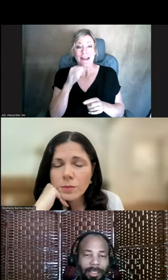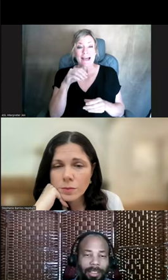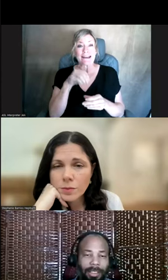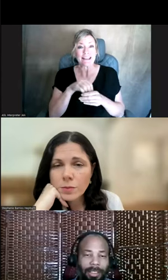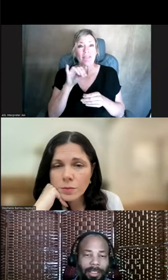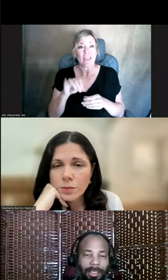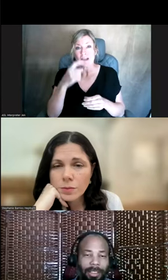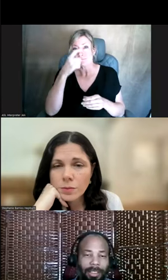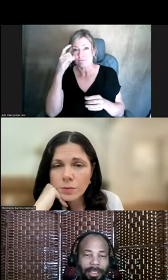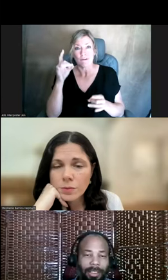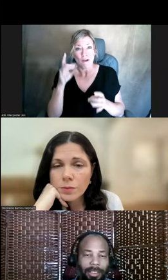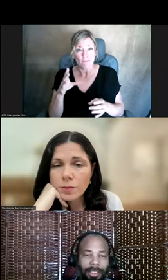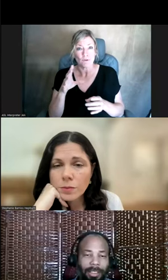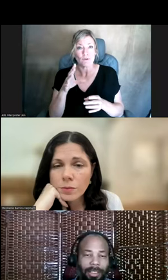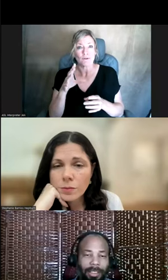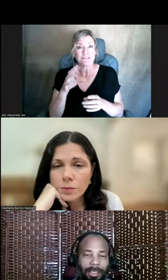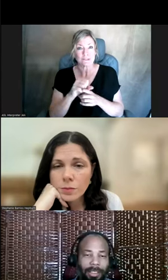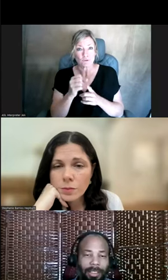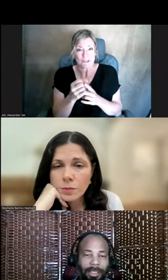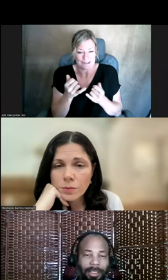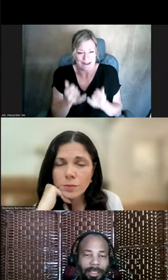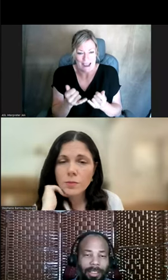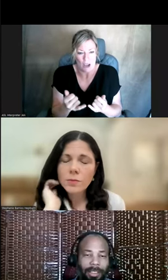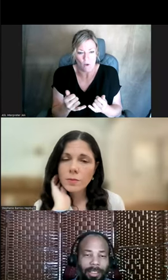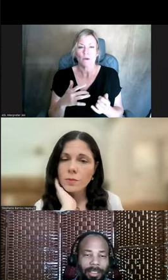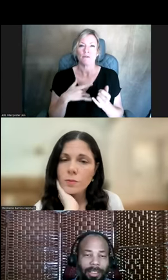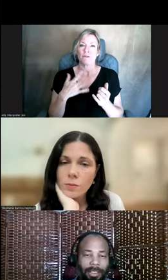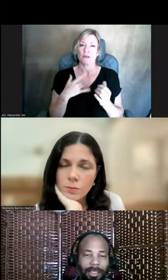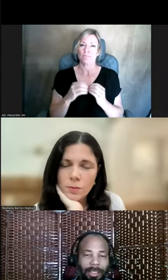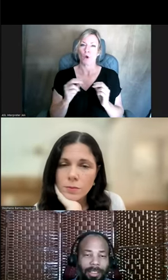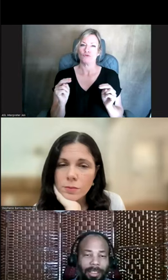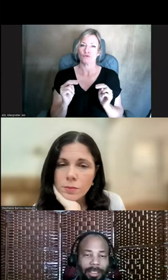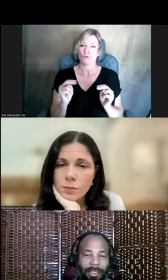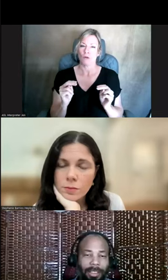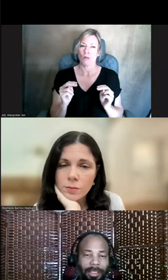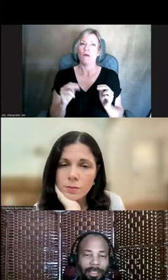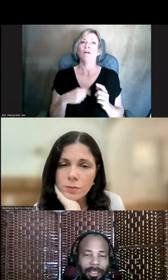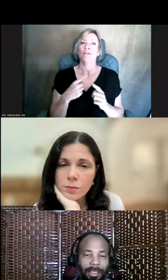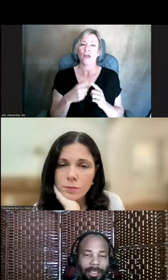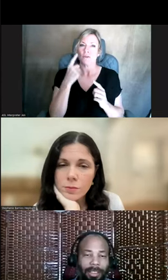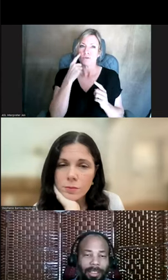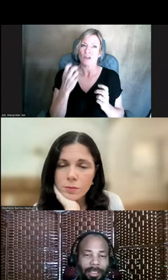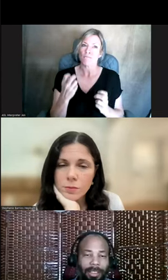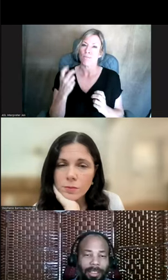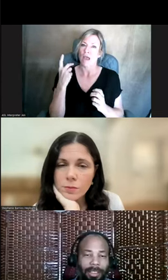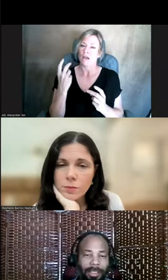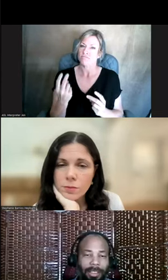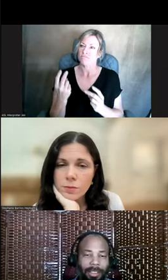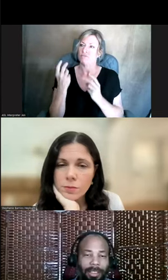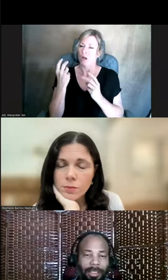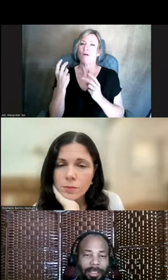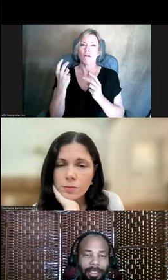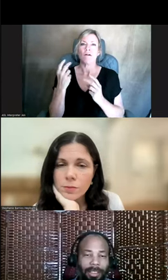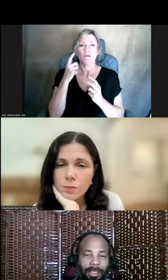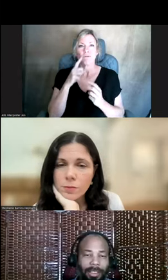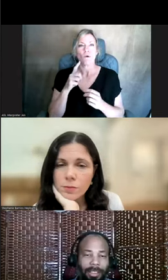and a little bit more neutral ground, then being able to think back and specifically looking back for the times